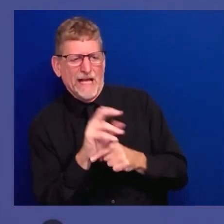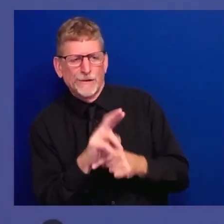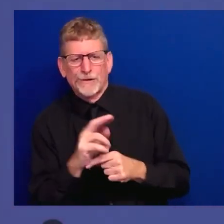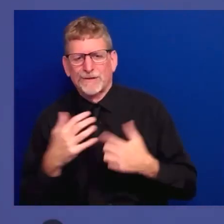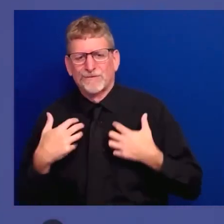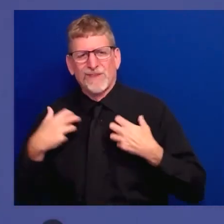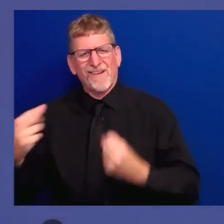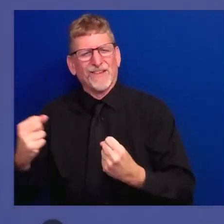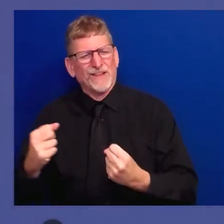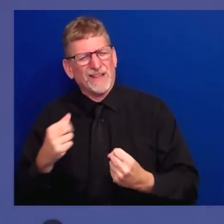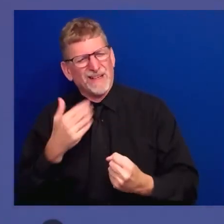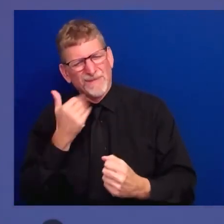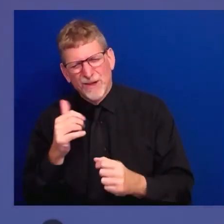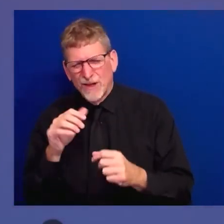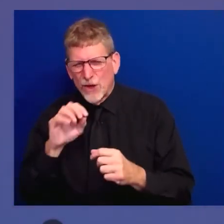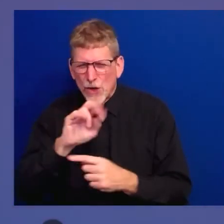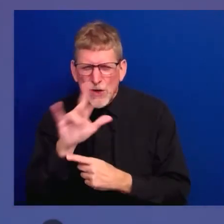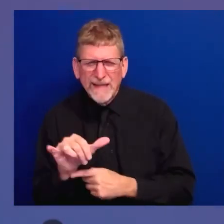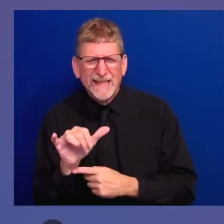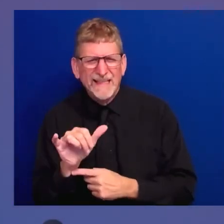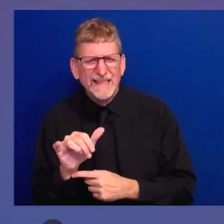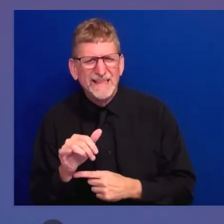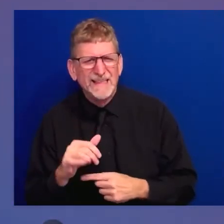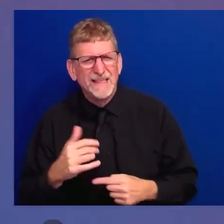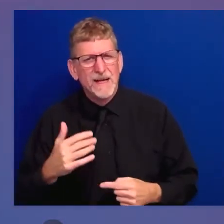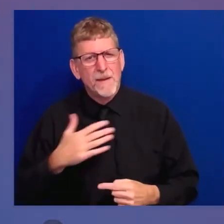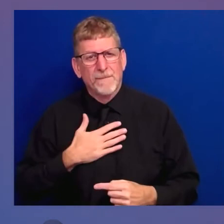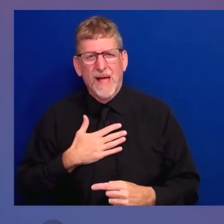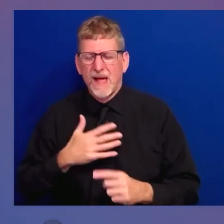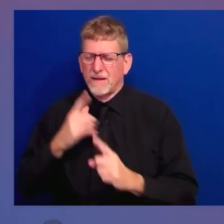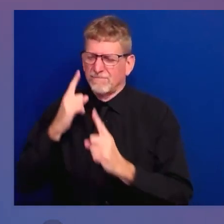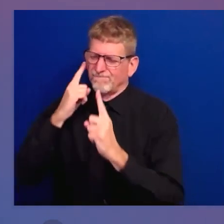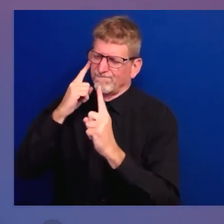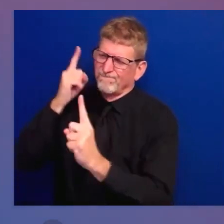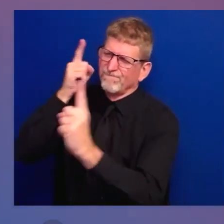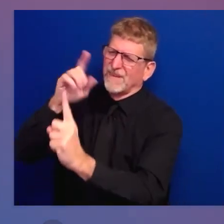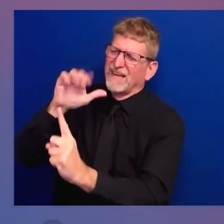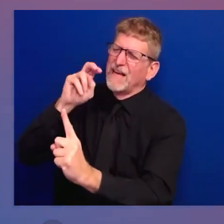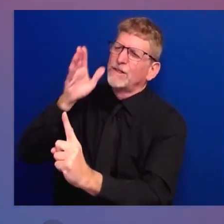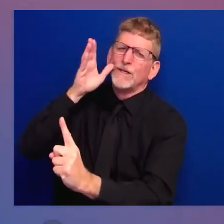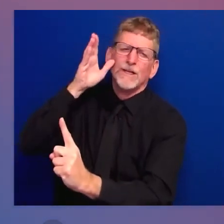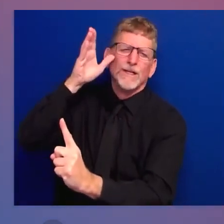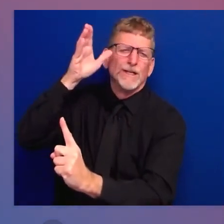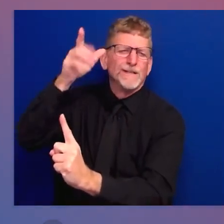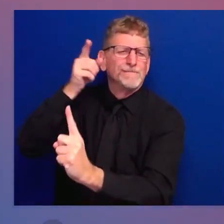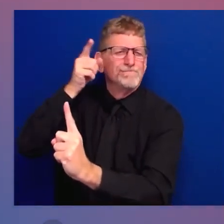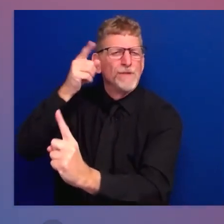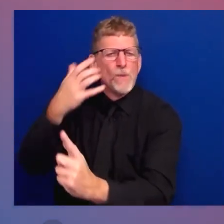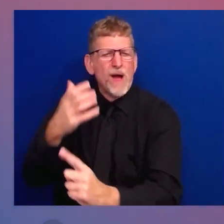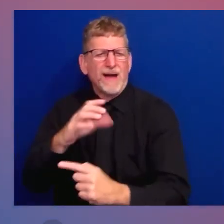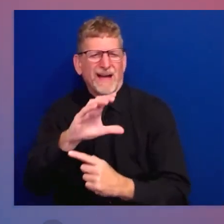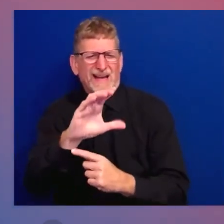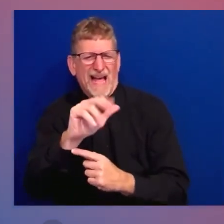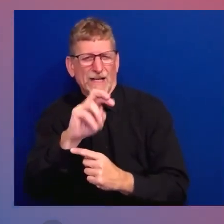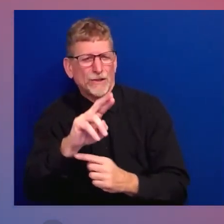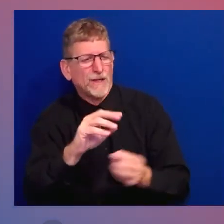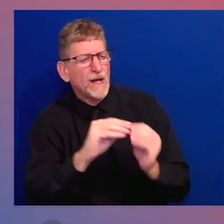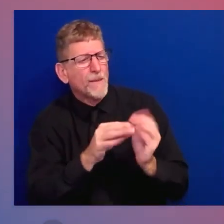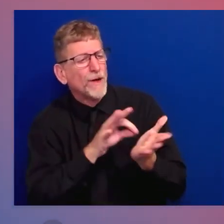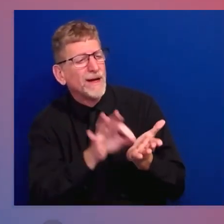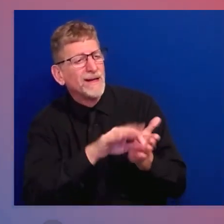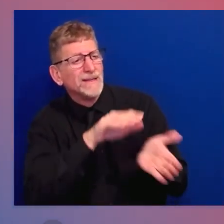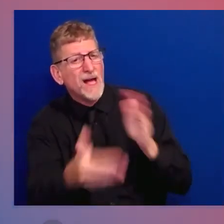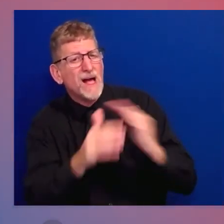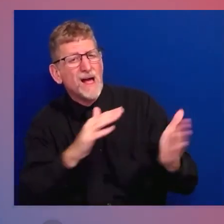cancer deaths — the death rate by 50 percent over the next 25 years, at a minimum — to create more supportive experience